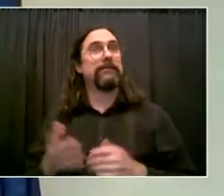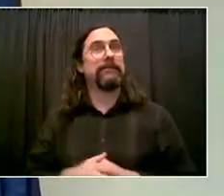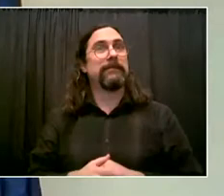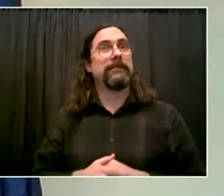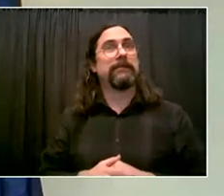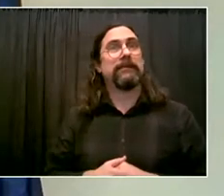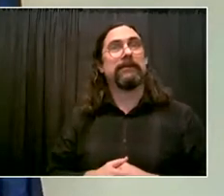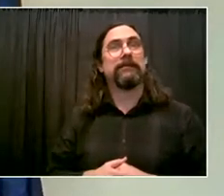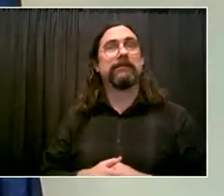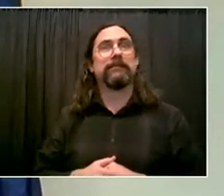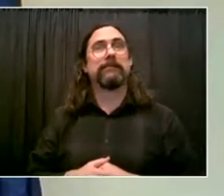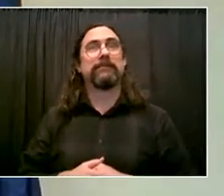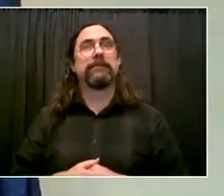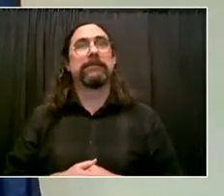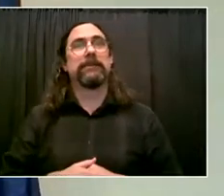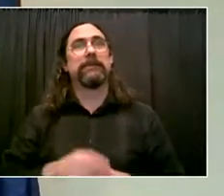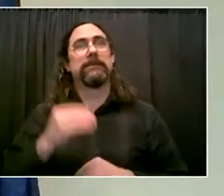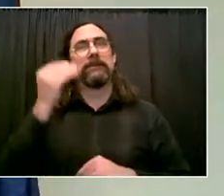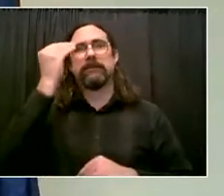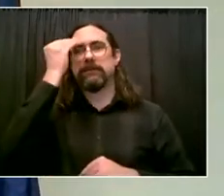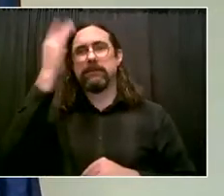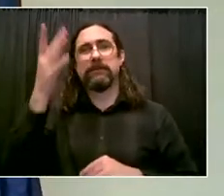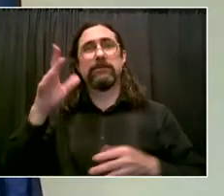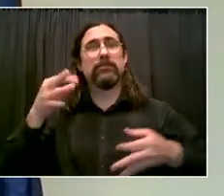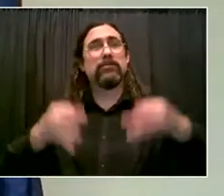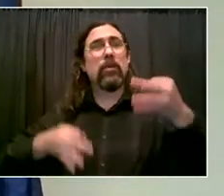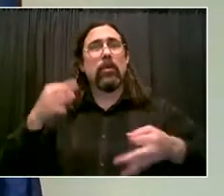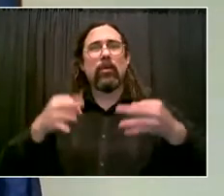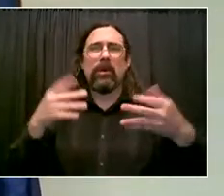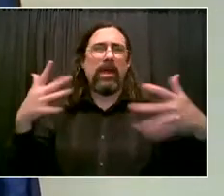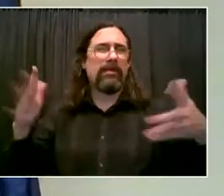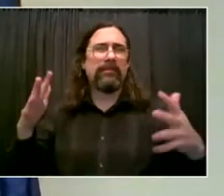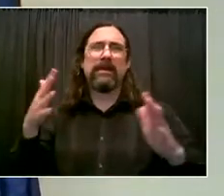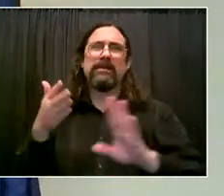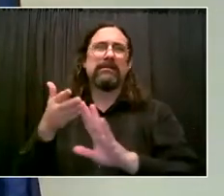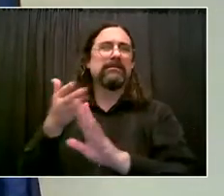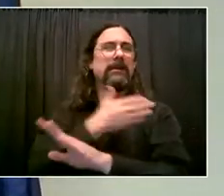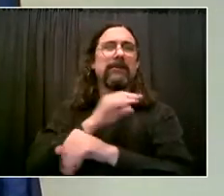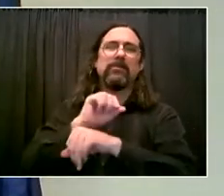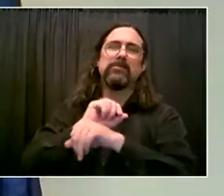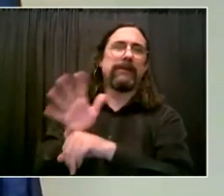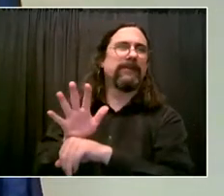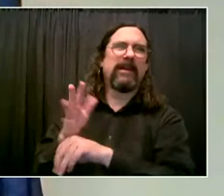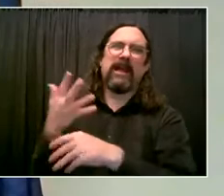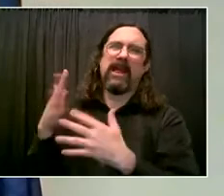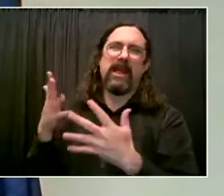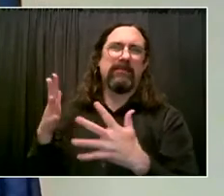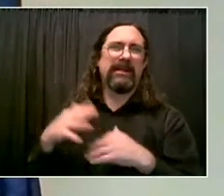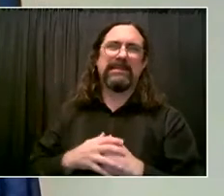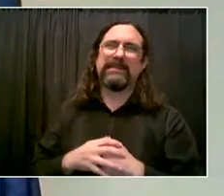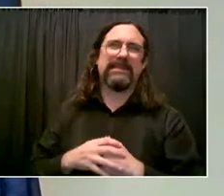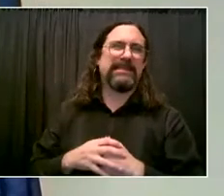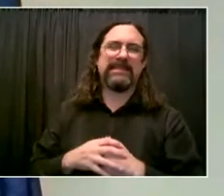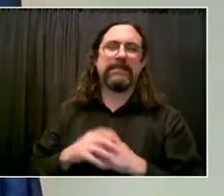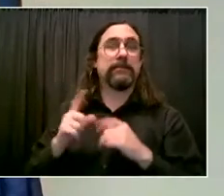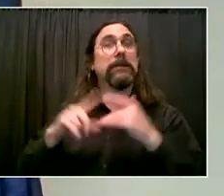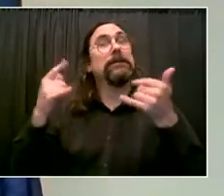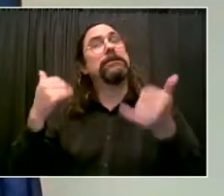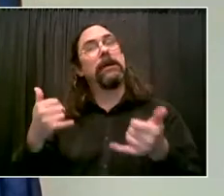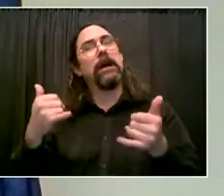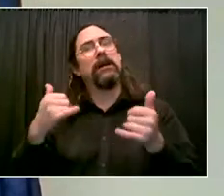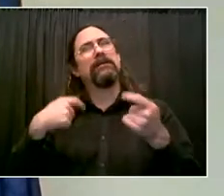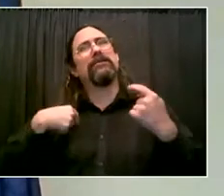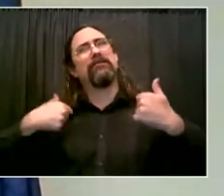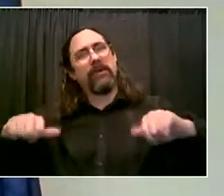We were still processing people who were committing crimes. But now things are opening up and I'm working in partnership with the courts, and I know the